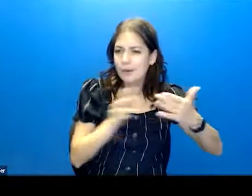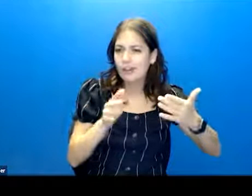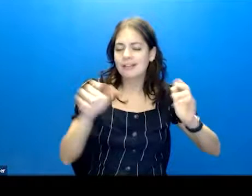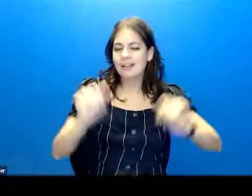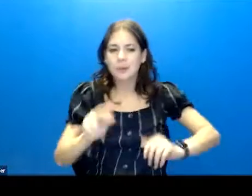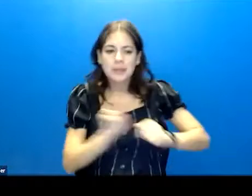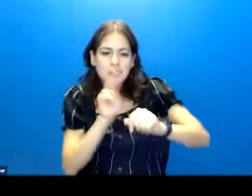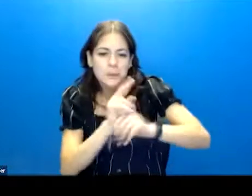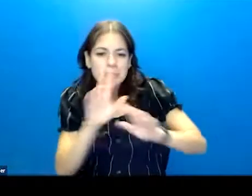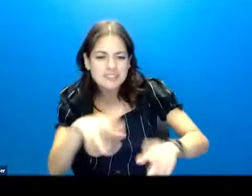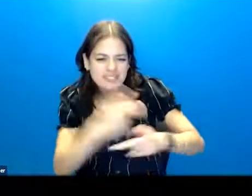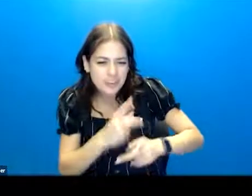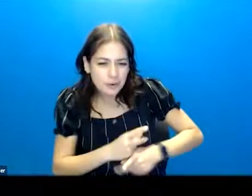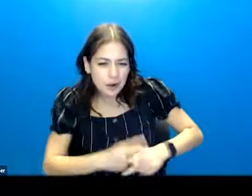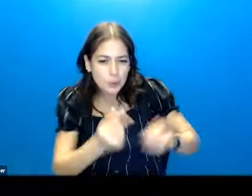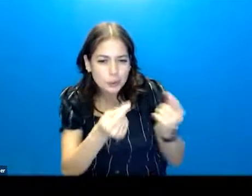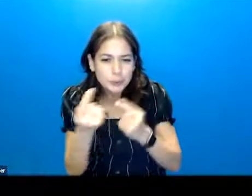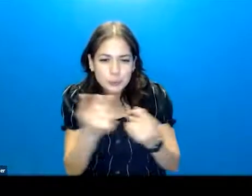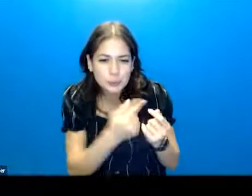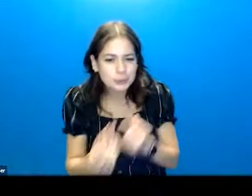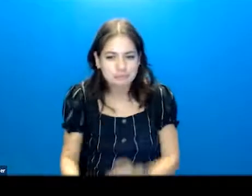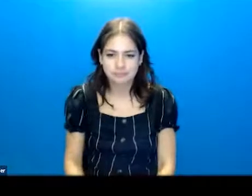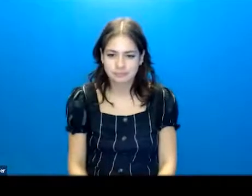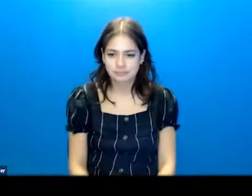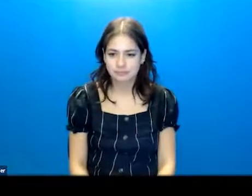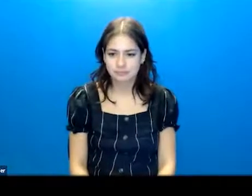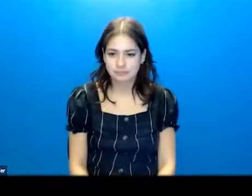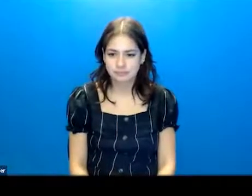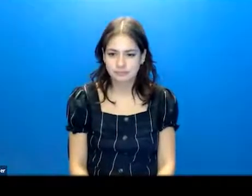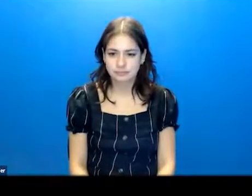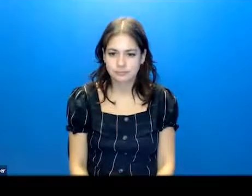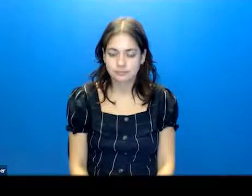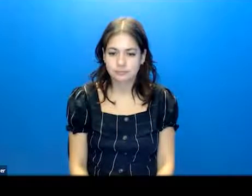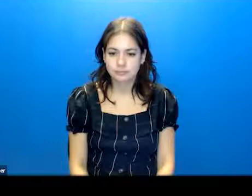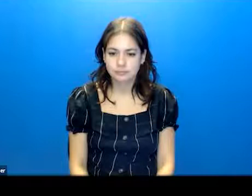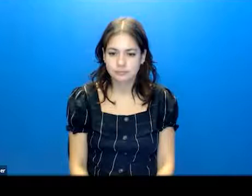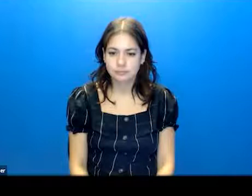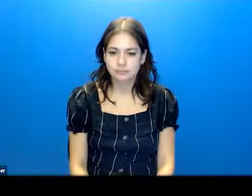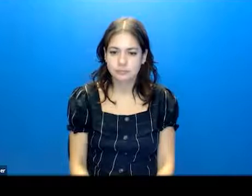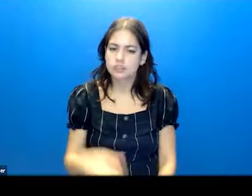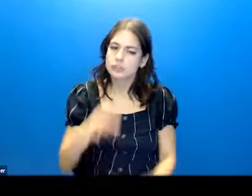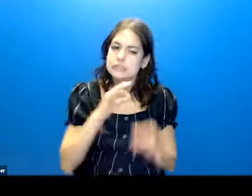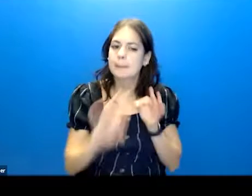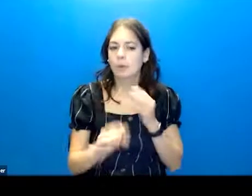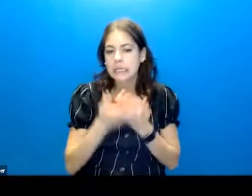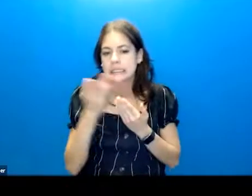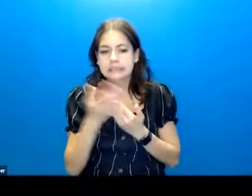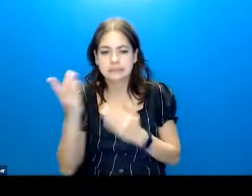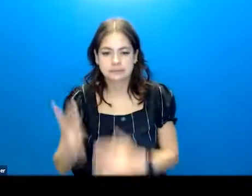you can use to figure out what to do. Okay. So very simple. Very easy.